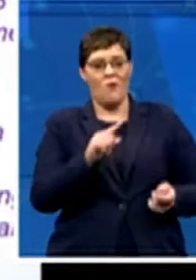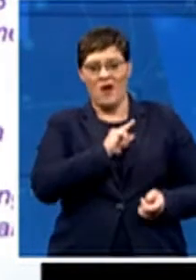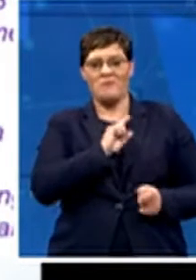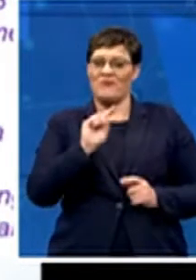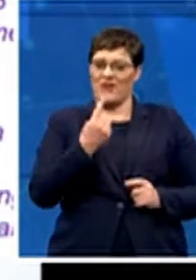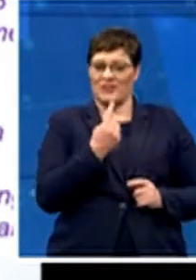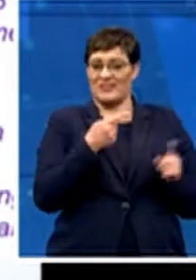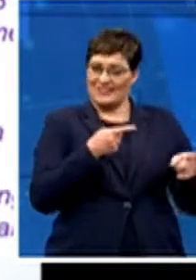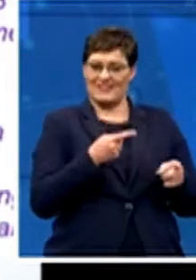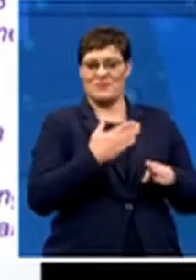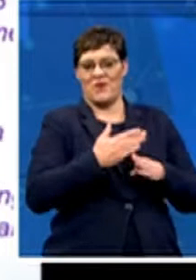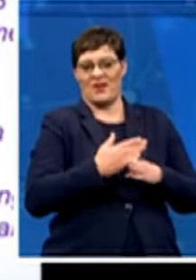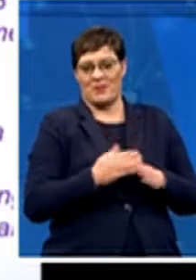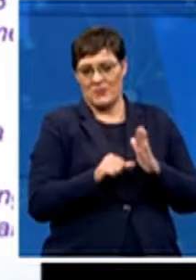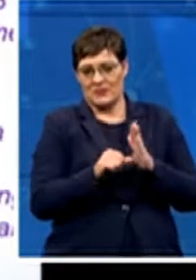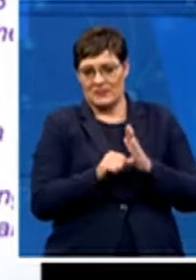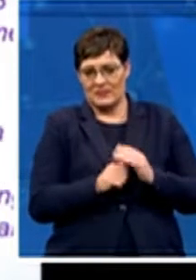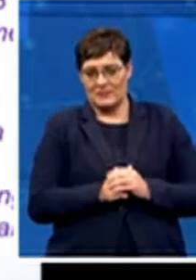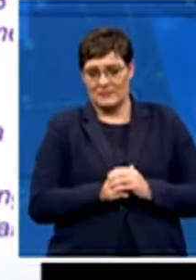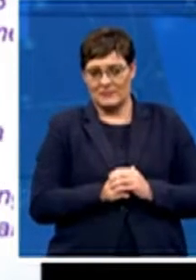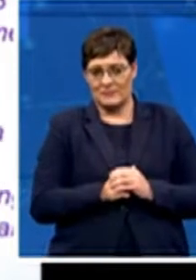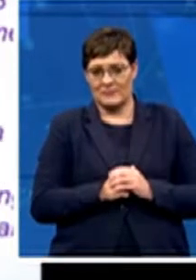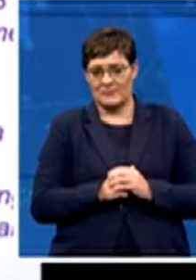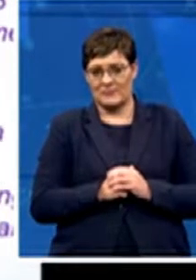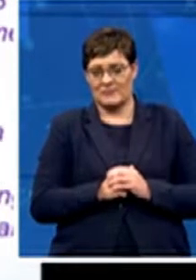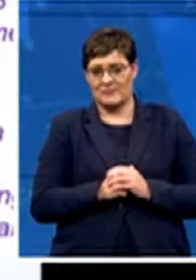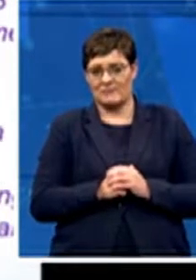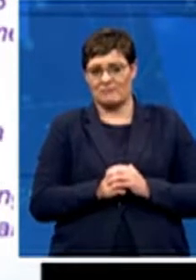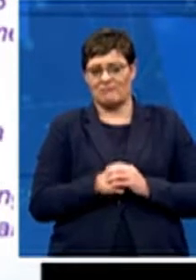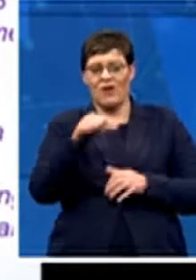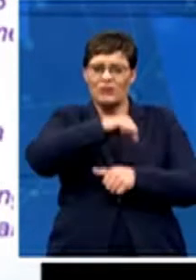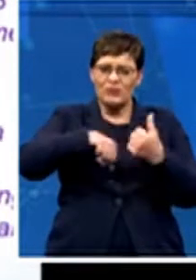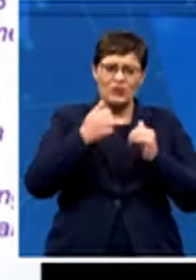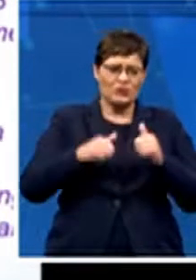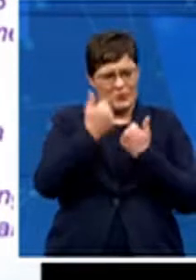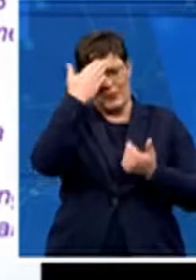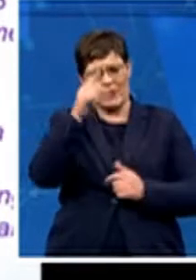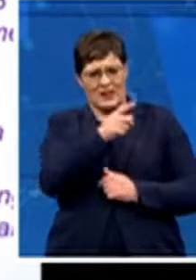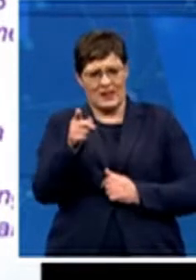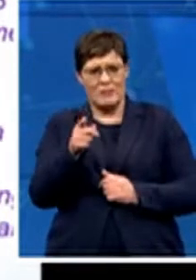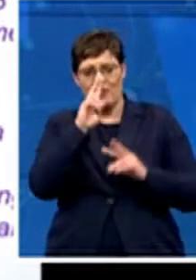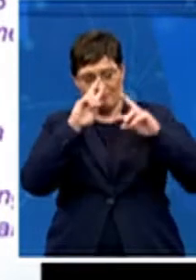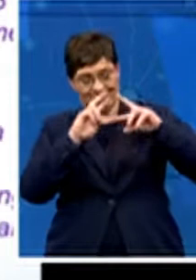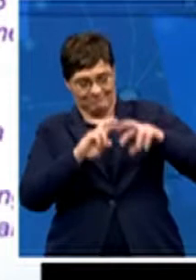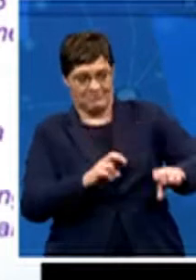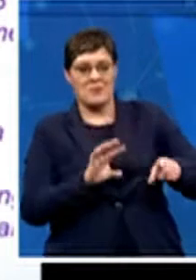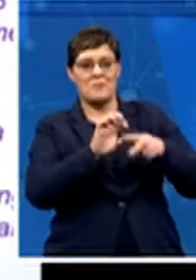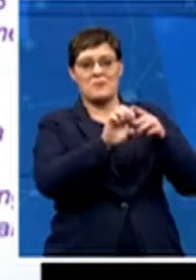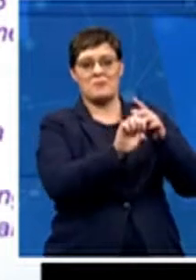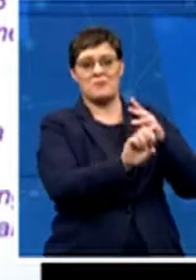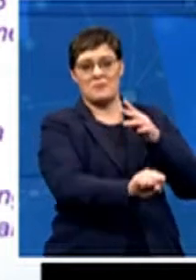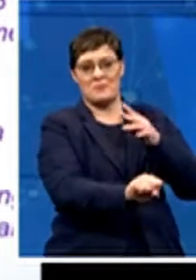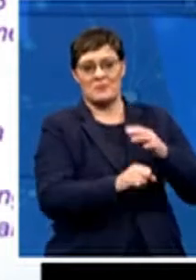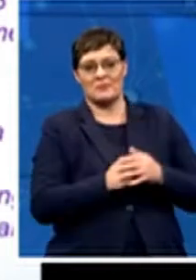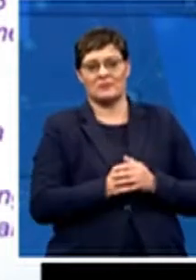Obviously, we are aware of all the social challenges and this all came out of the research. High levels of gangsterism,